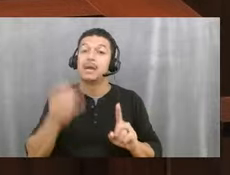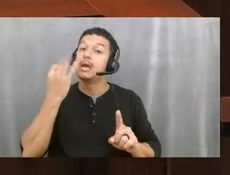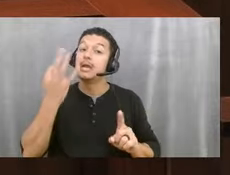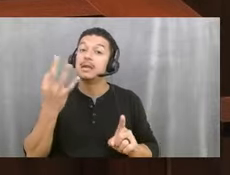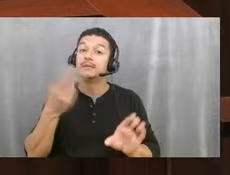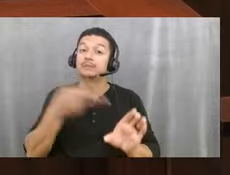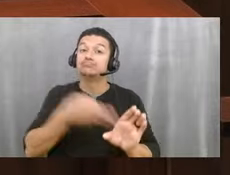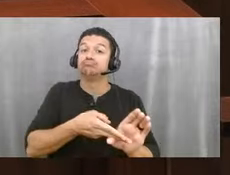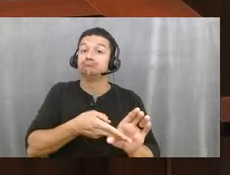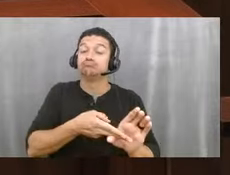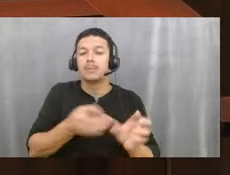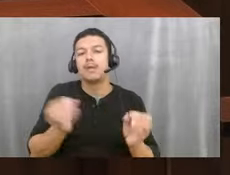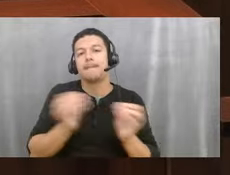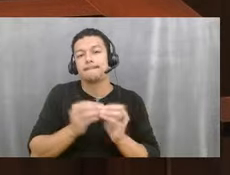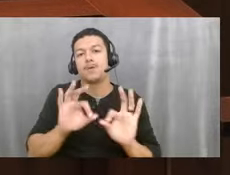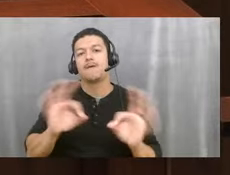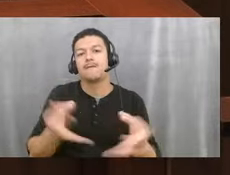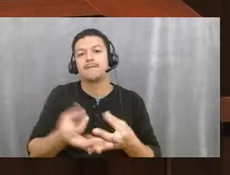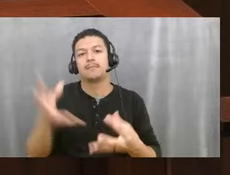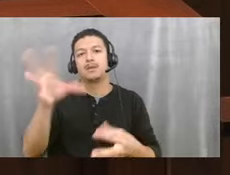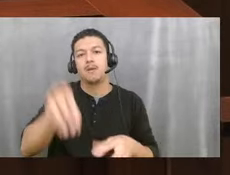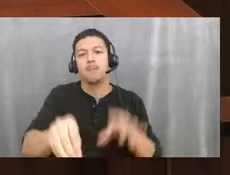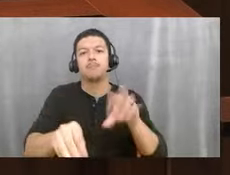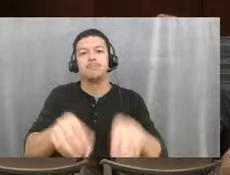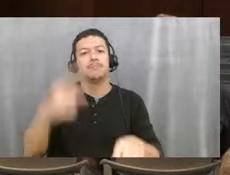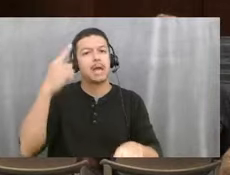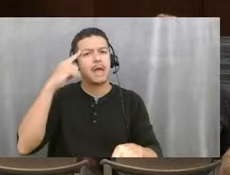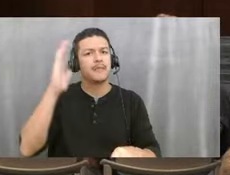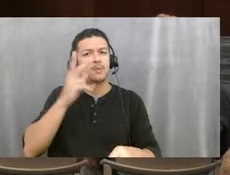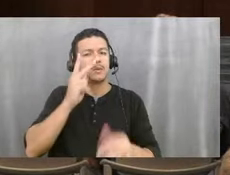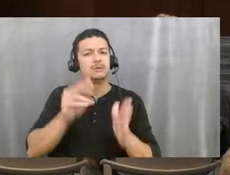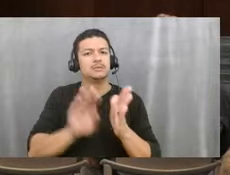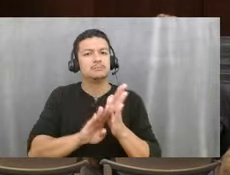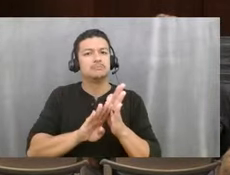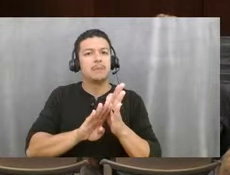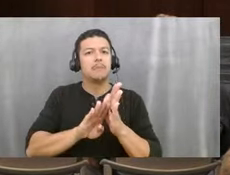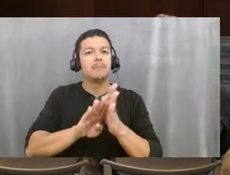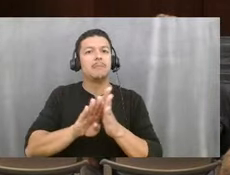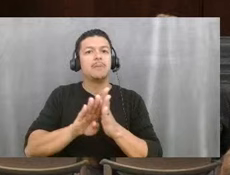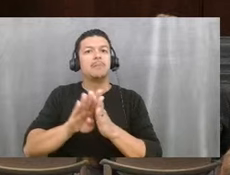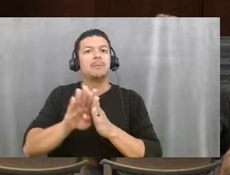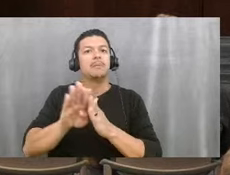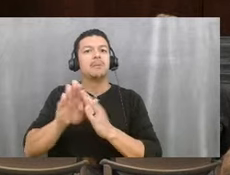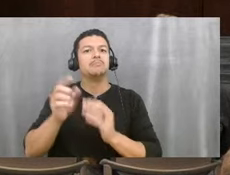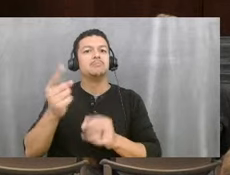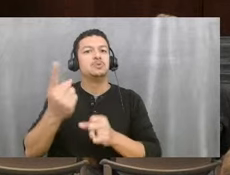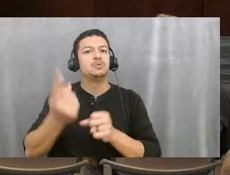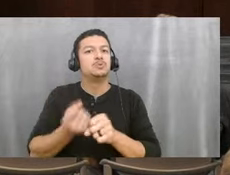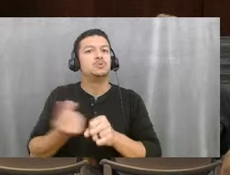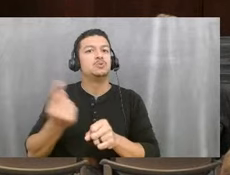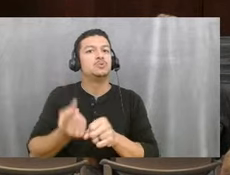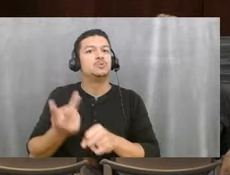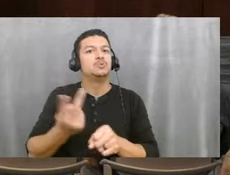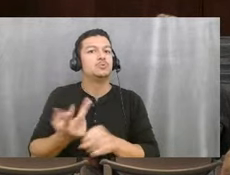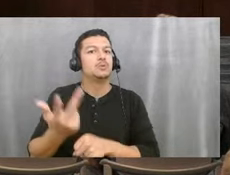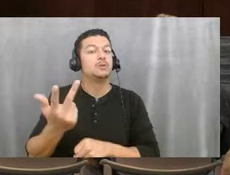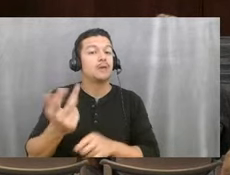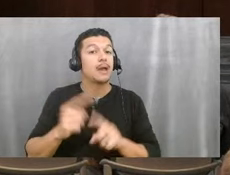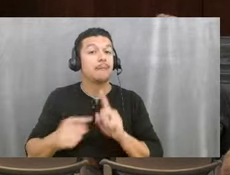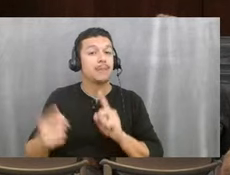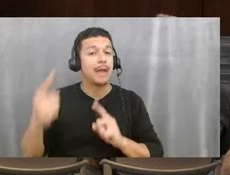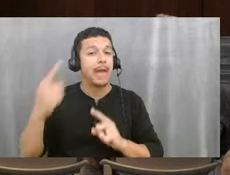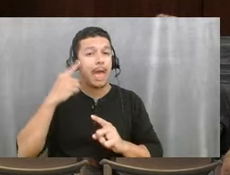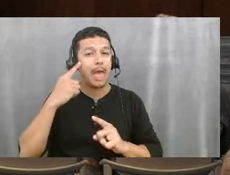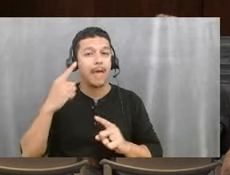families will get involved. So I think you'll see a steady growth over the next few years. But we've been doing pretty well in Palm Beach County. I think it really just kind of brings home competition